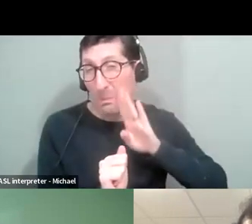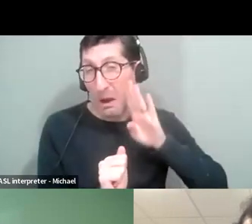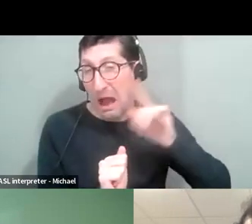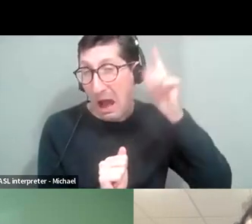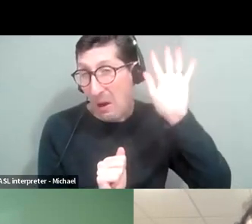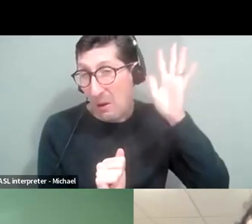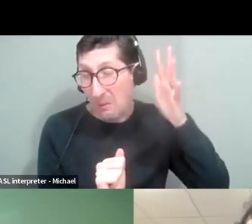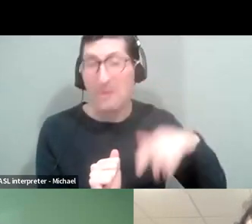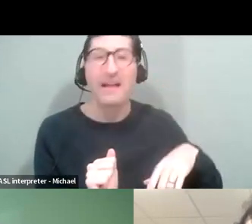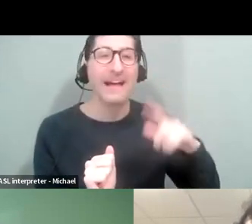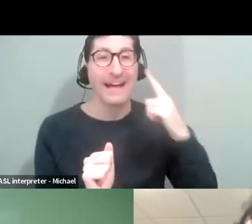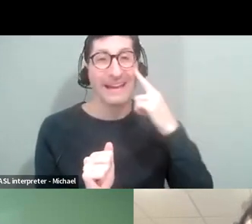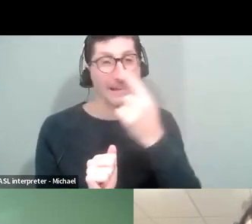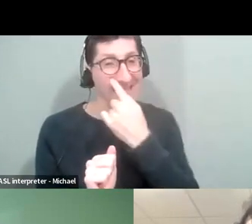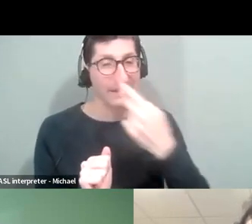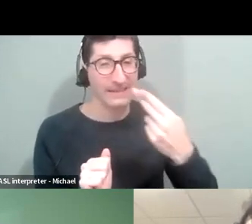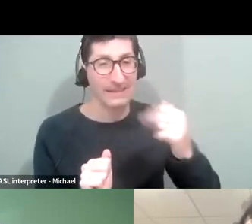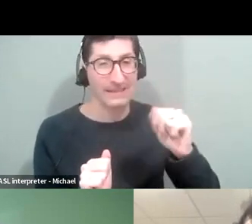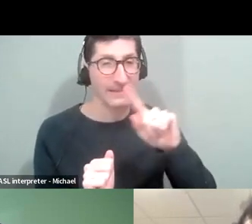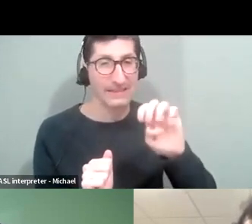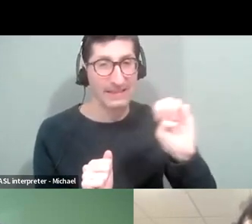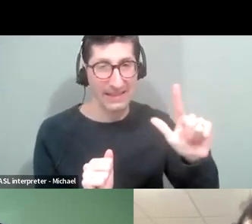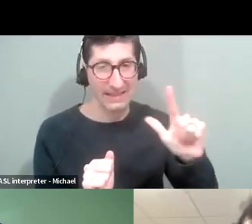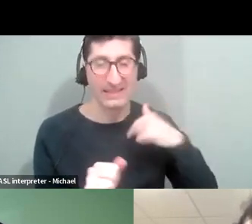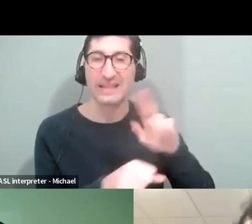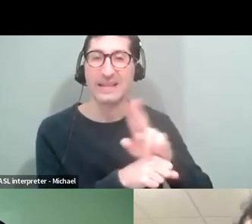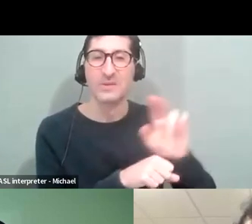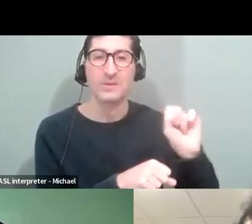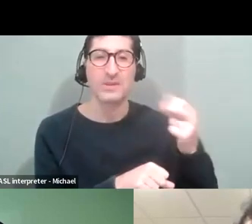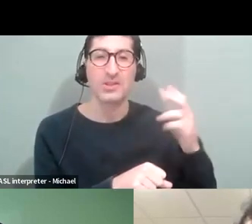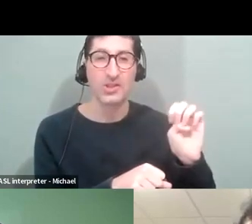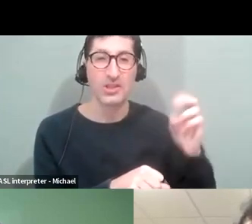hazel eyes. My pronouns are she her and I'm thrilled to be here today.